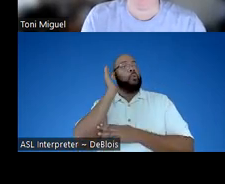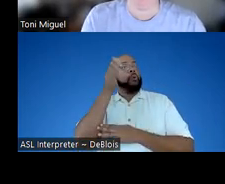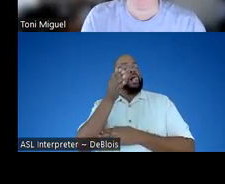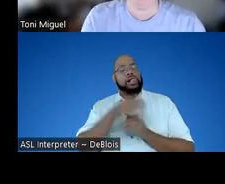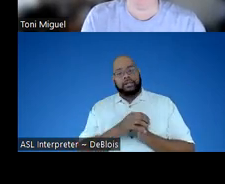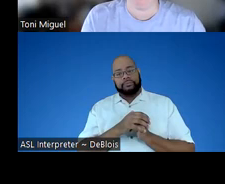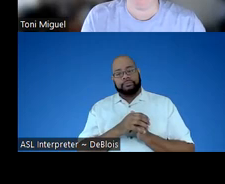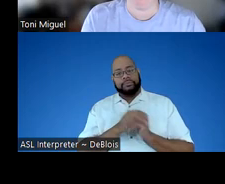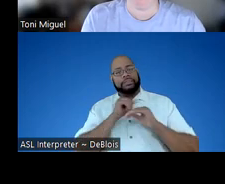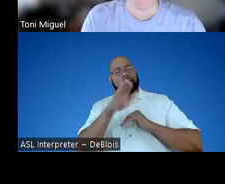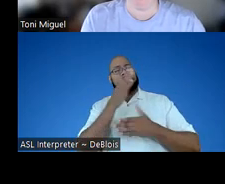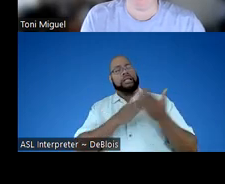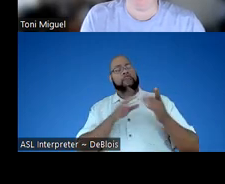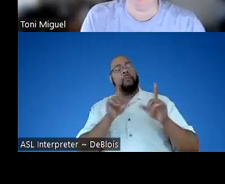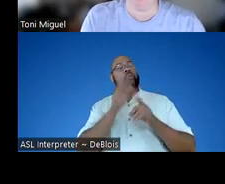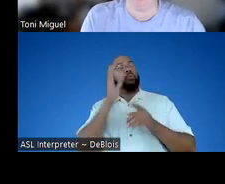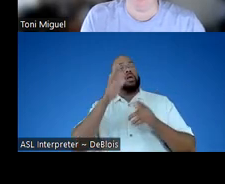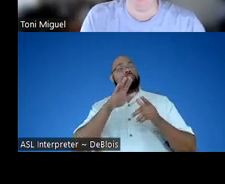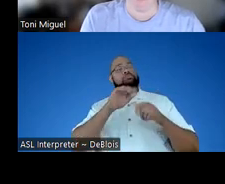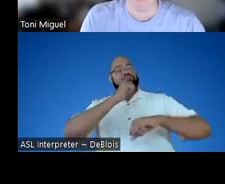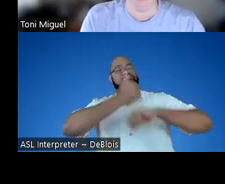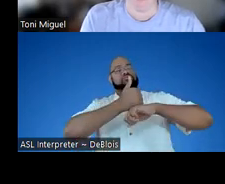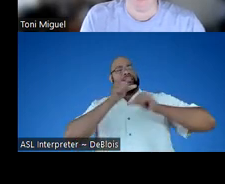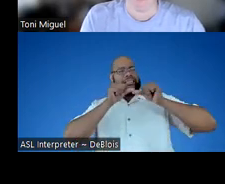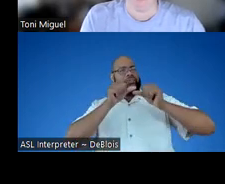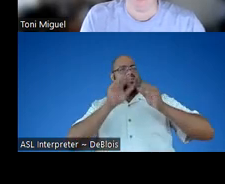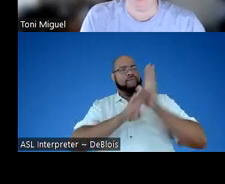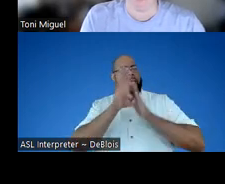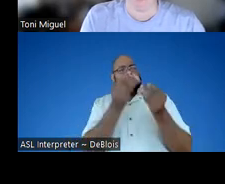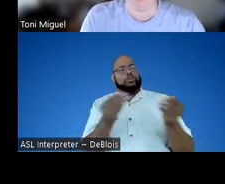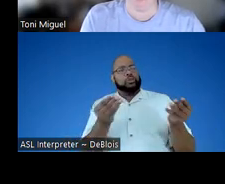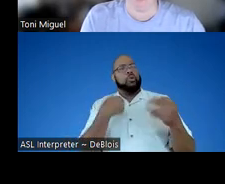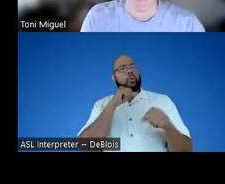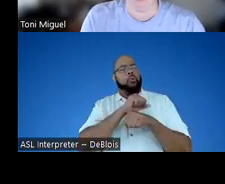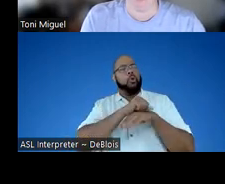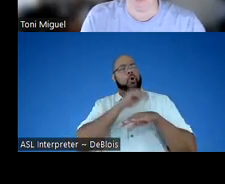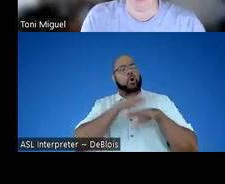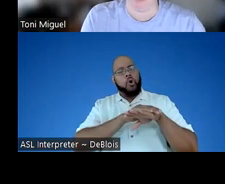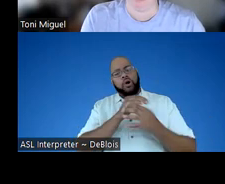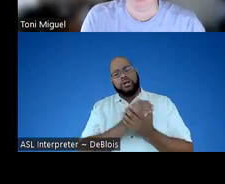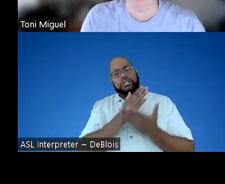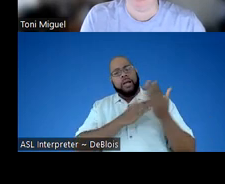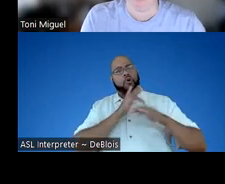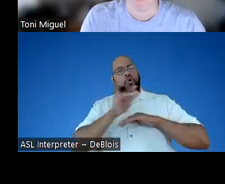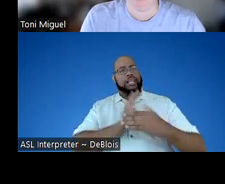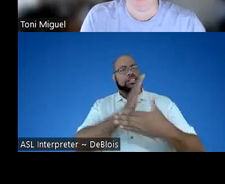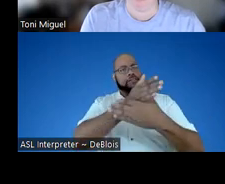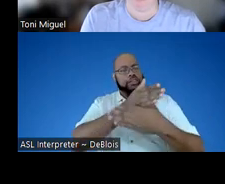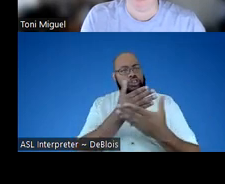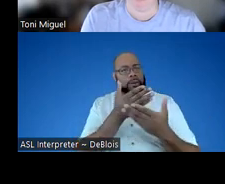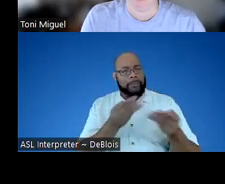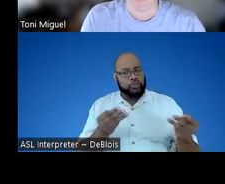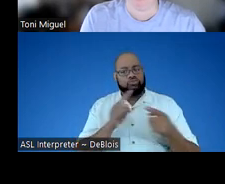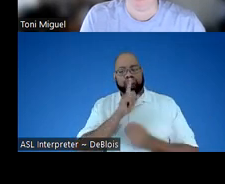sending some, we also will be putting up, we continue to develop materials, we're working on some early intervention materials